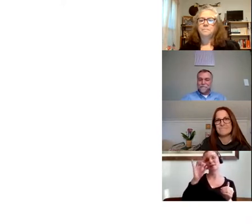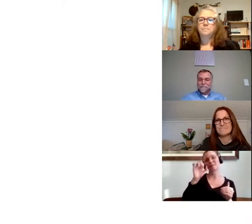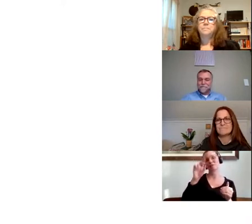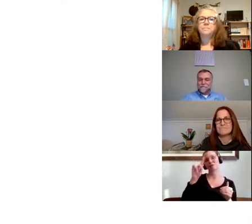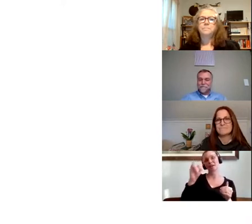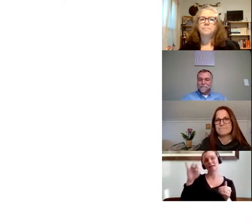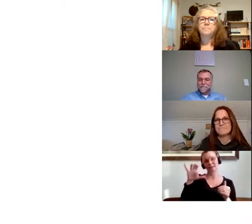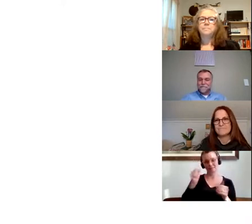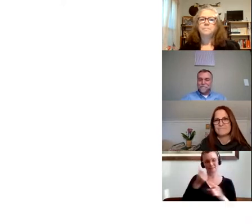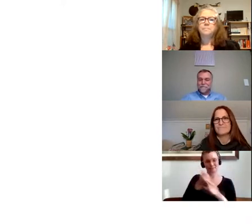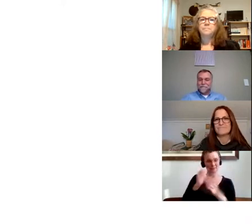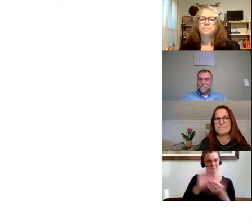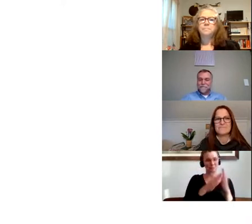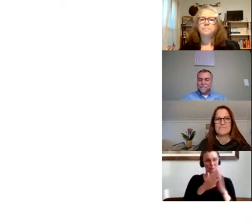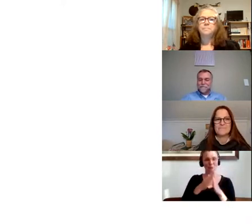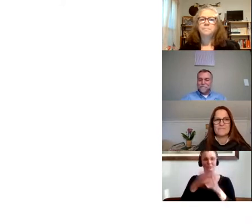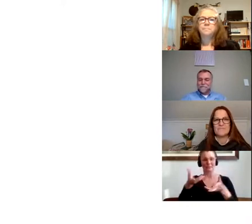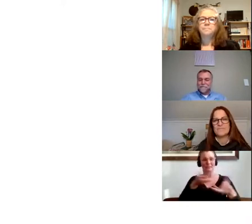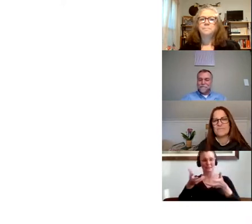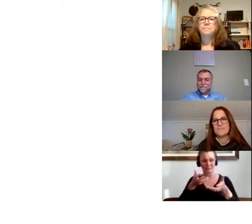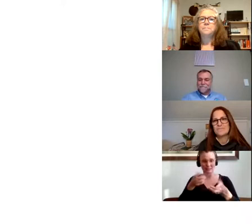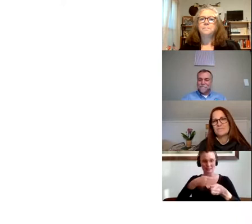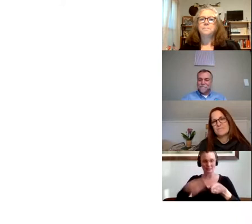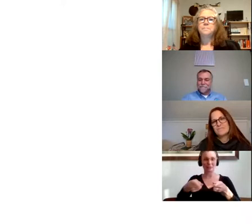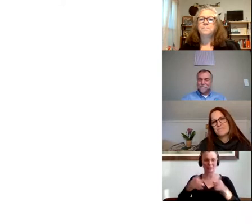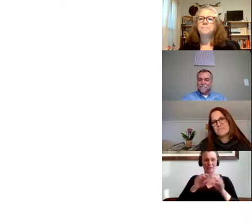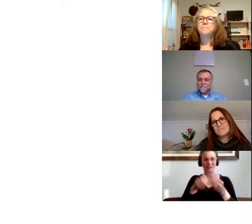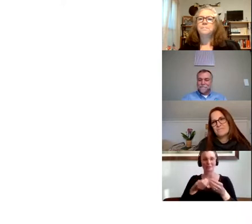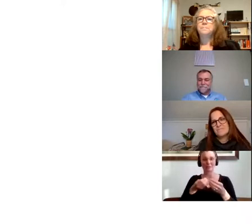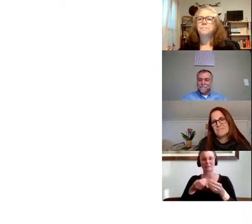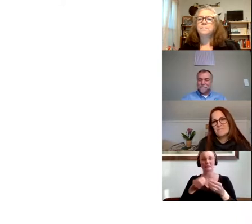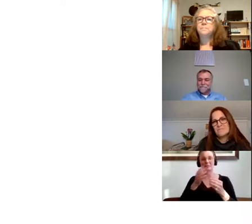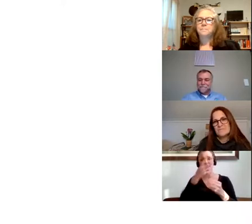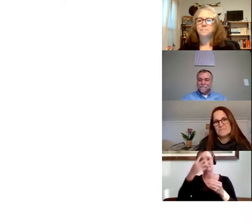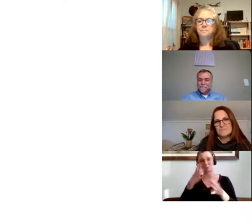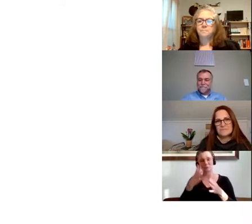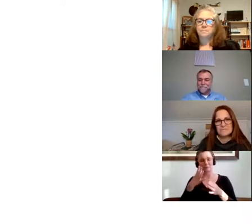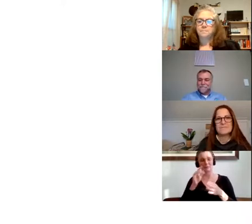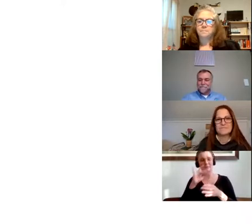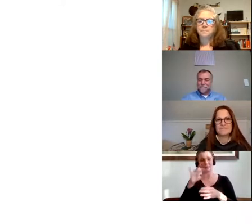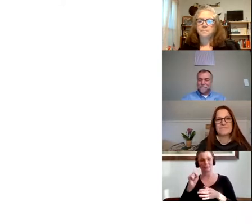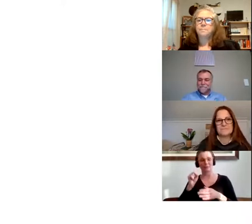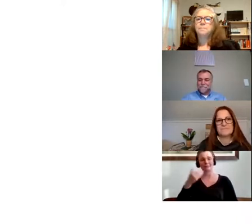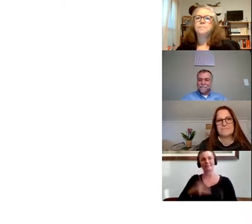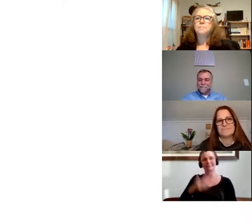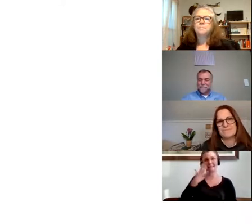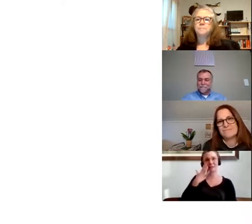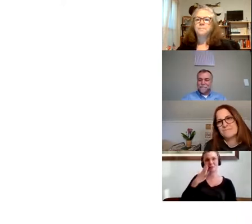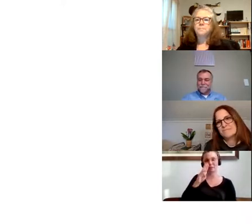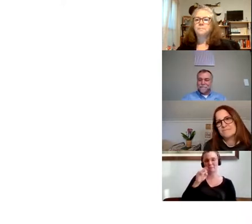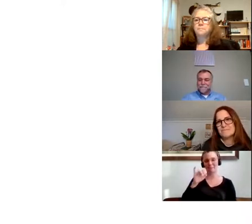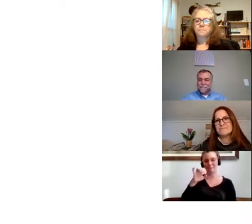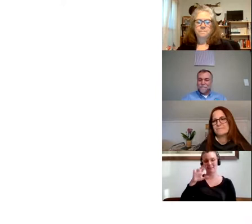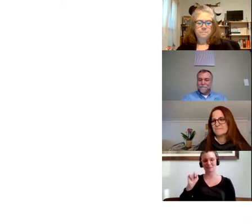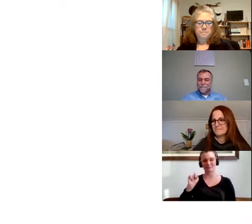Immigrant Affairs. And Kerry McSwain is our American Sign Language Interpreter. And we're so grateful to have her here this